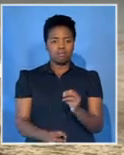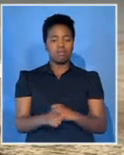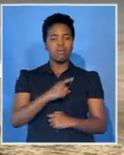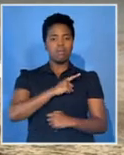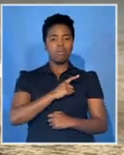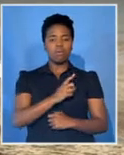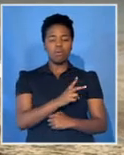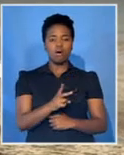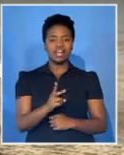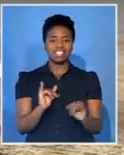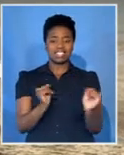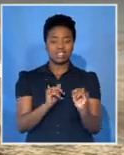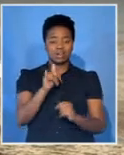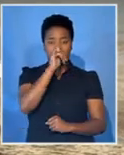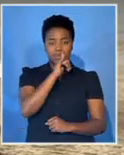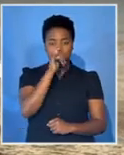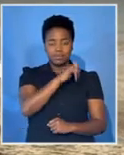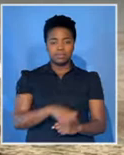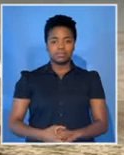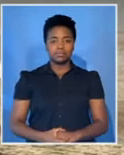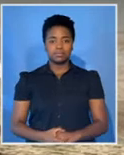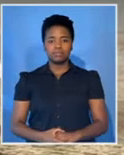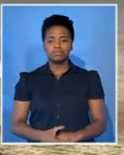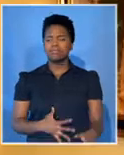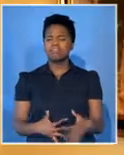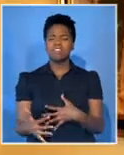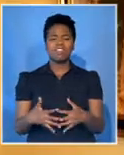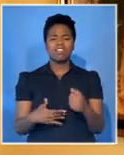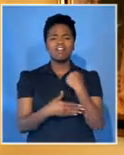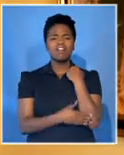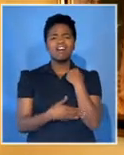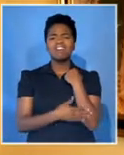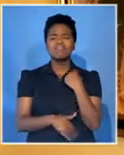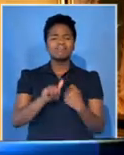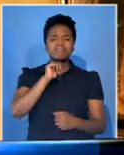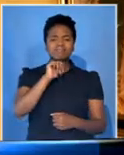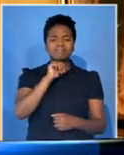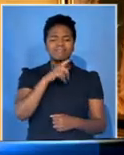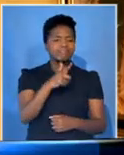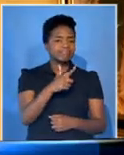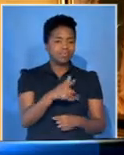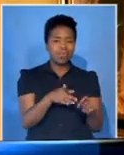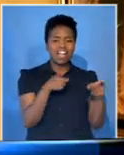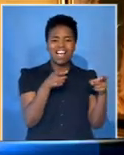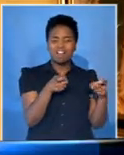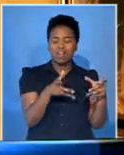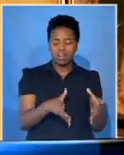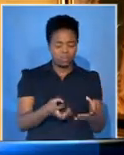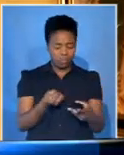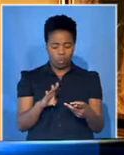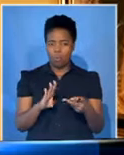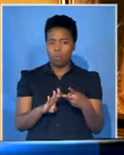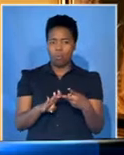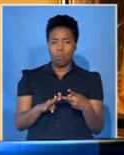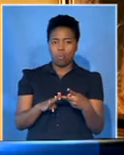trafficking as a serious crime. Whichever country you are, whether it's because of your governance, whether it's because of